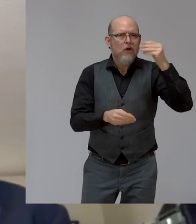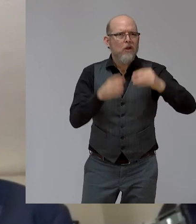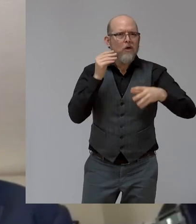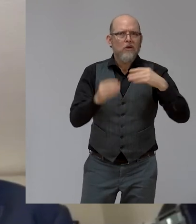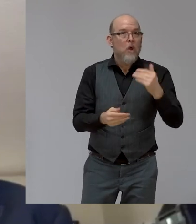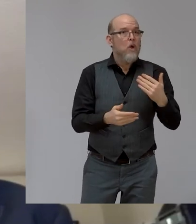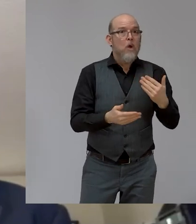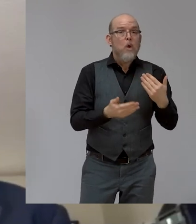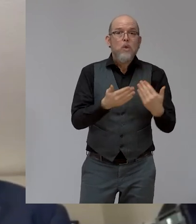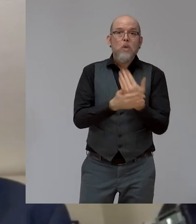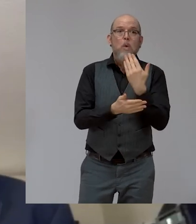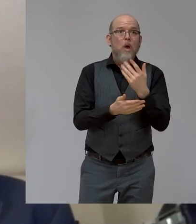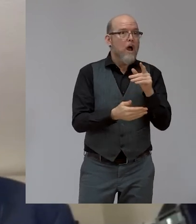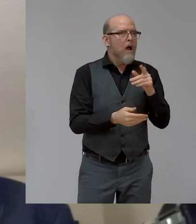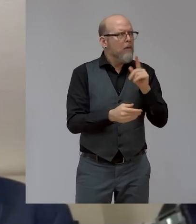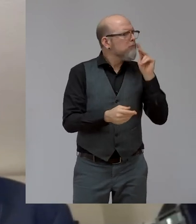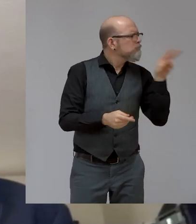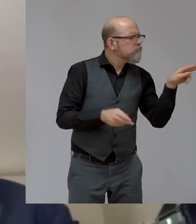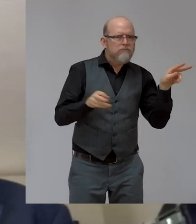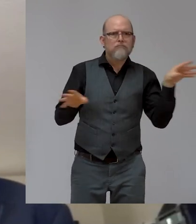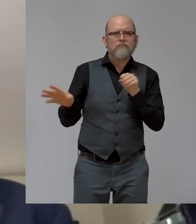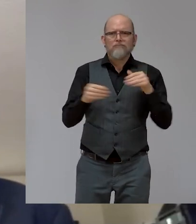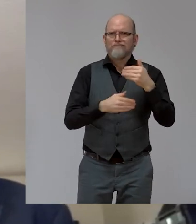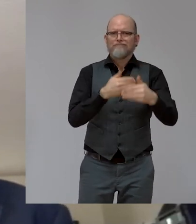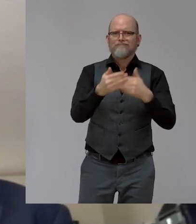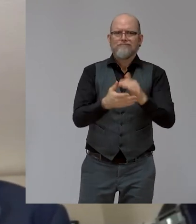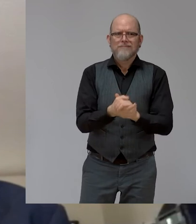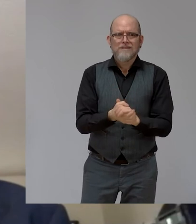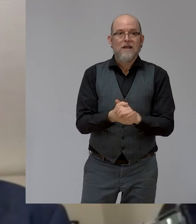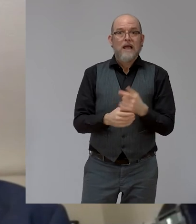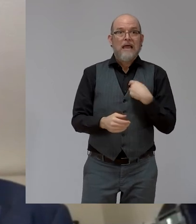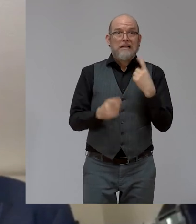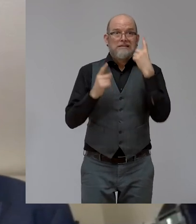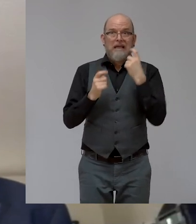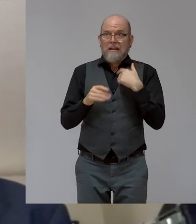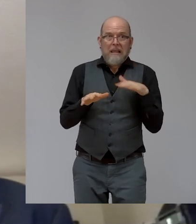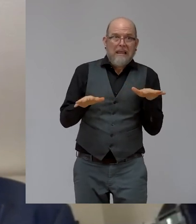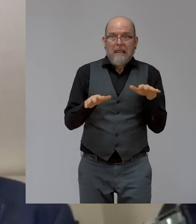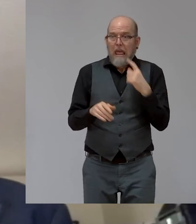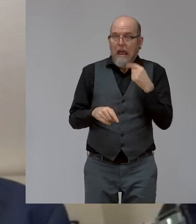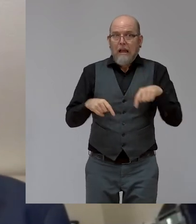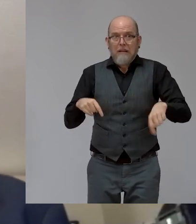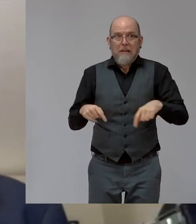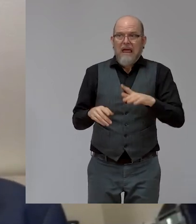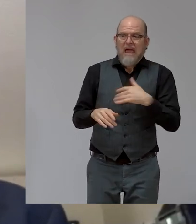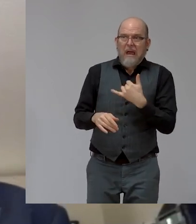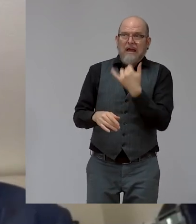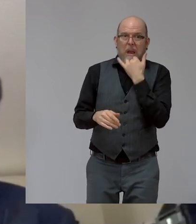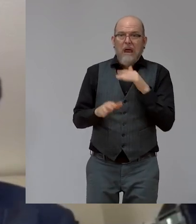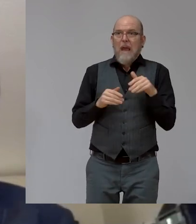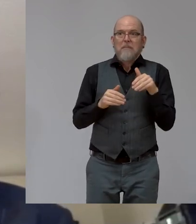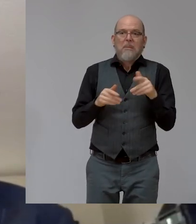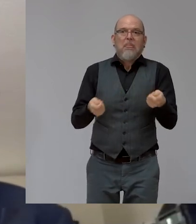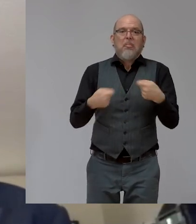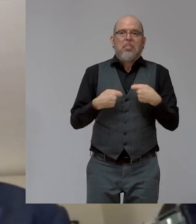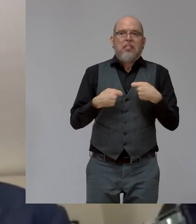not doing this because they don't want to make mistakes. And somebody are just, it's easier to say, oh, we don't have this perfectly. We don't